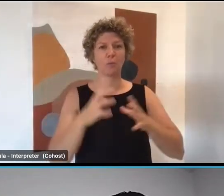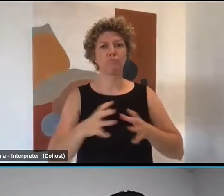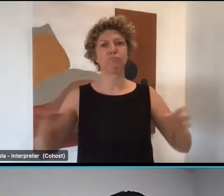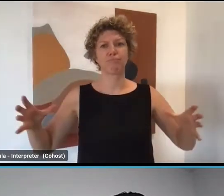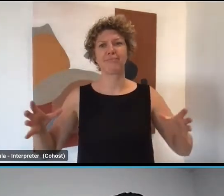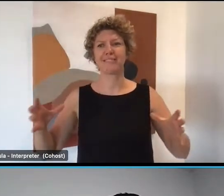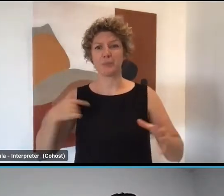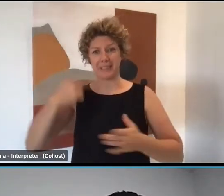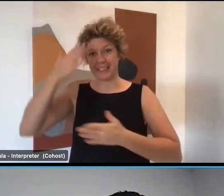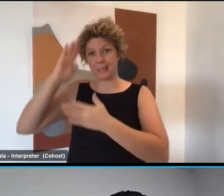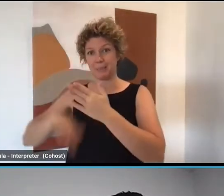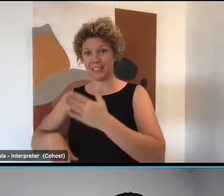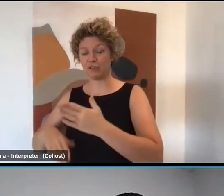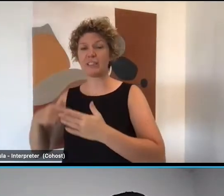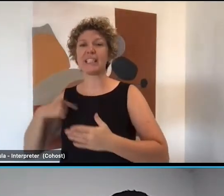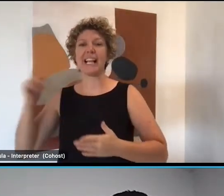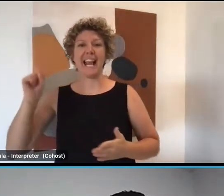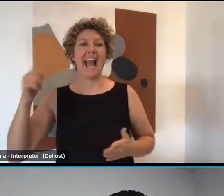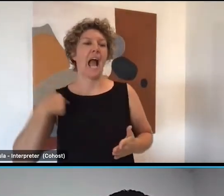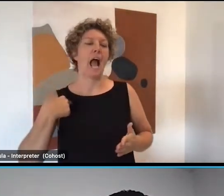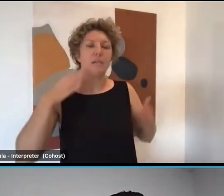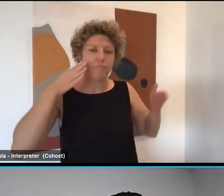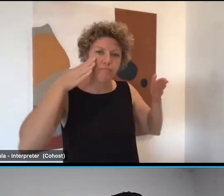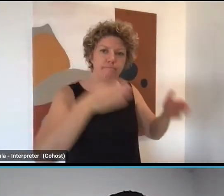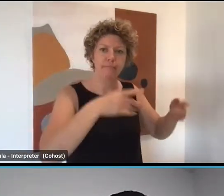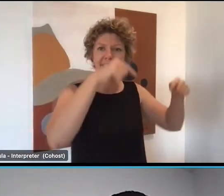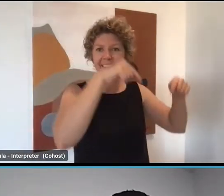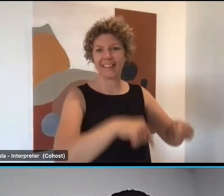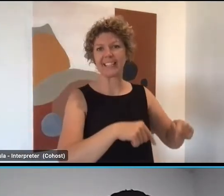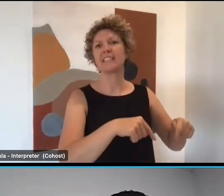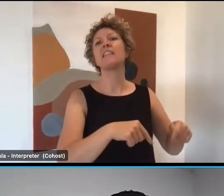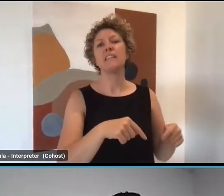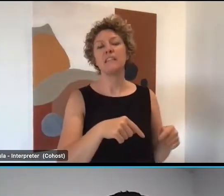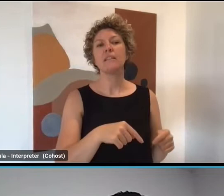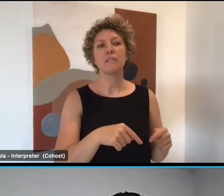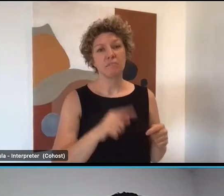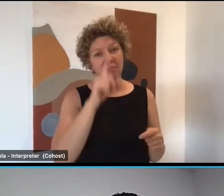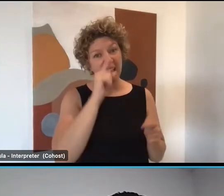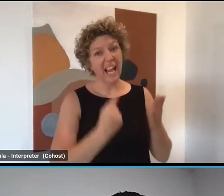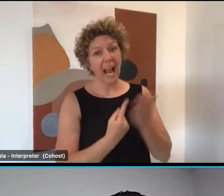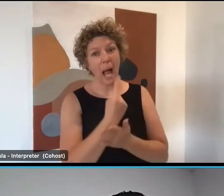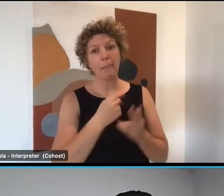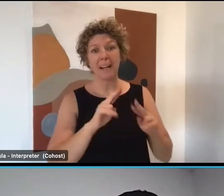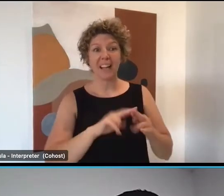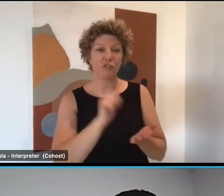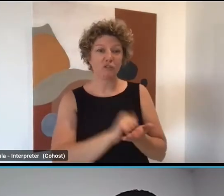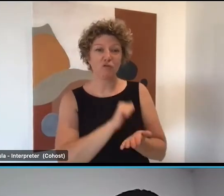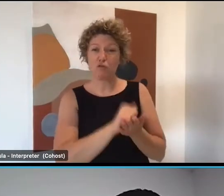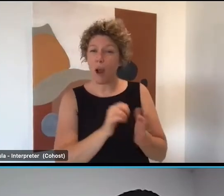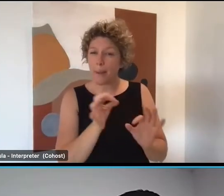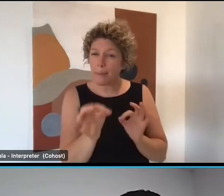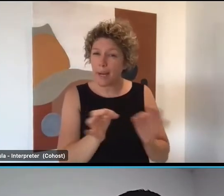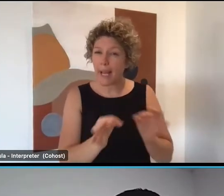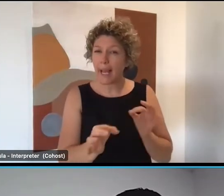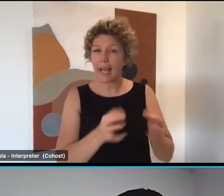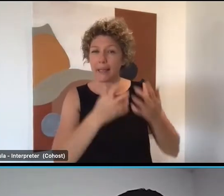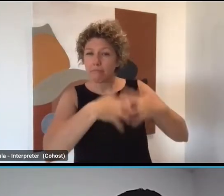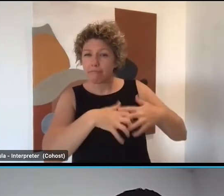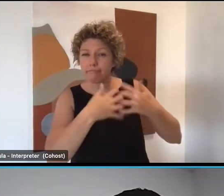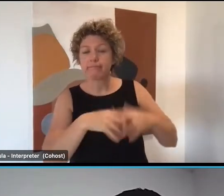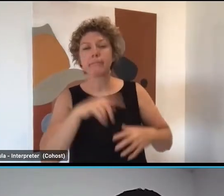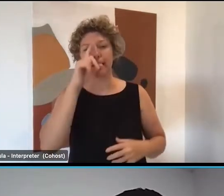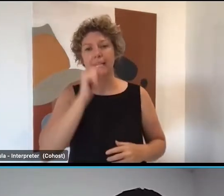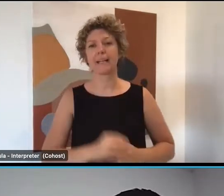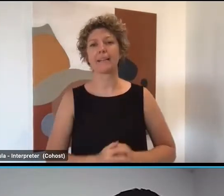doing in this project is exactly what I've been doing for the last six years. It can happen in the sector if you put the right strategies and methodologies in. And I'm